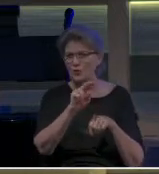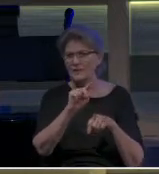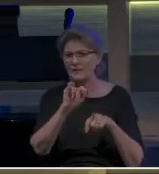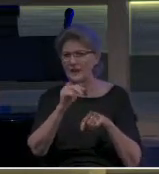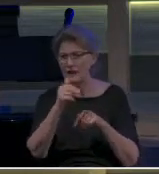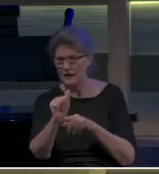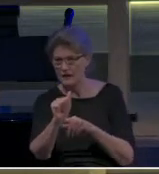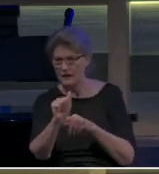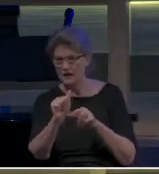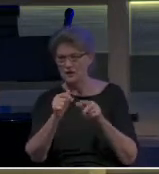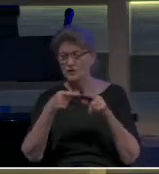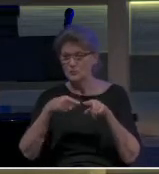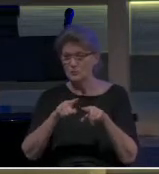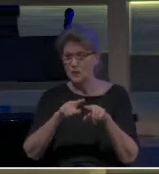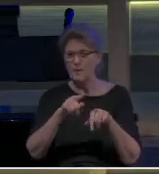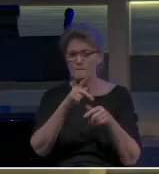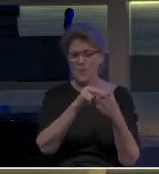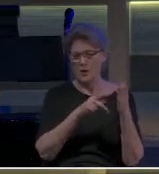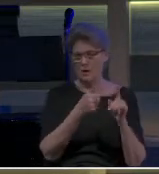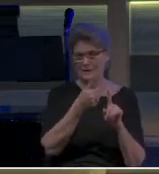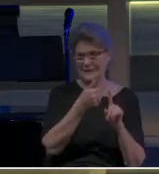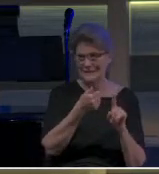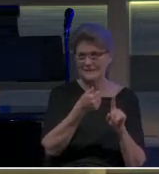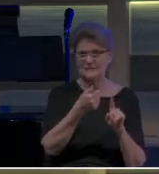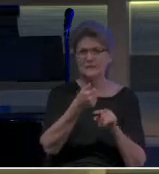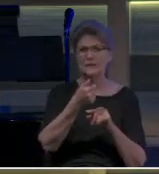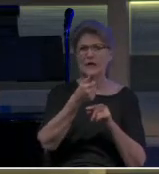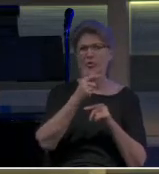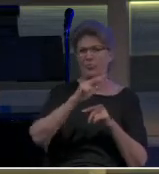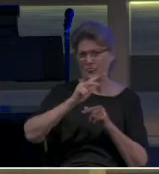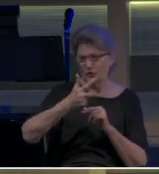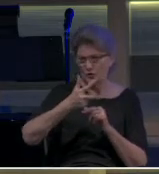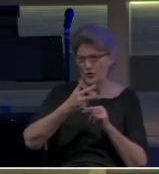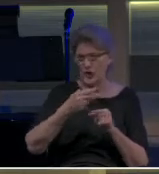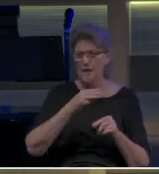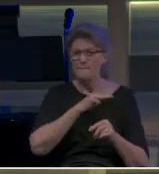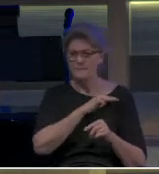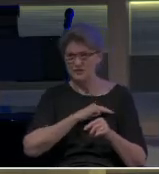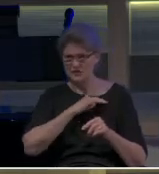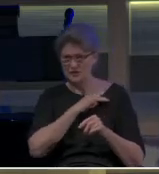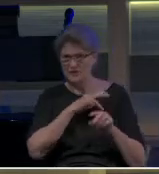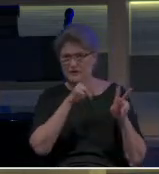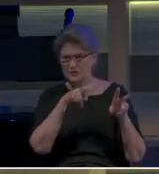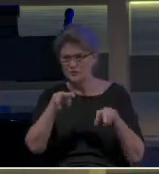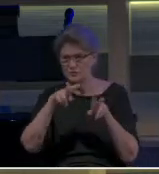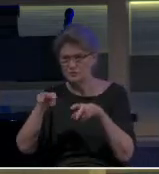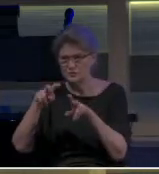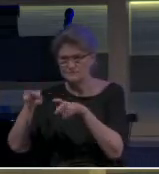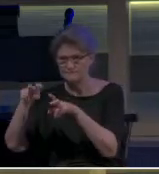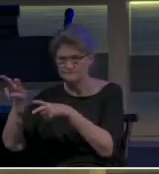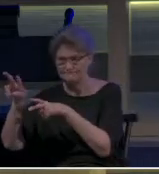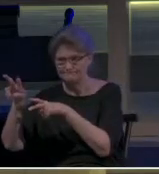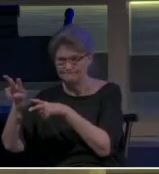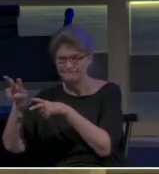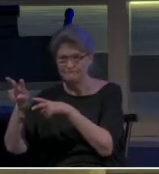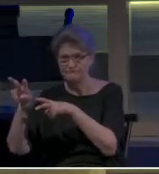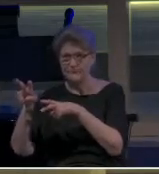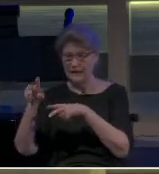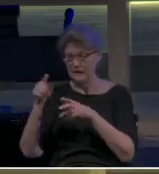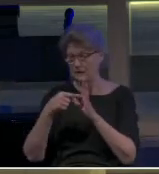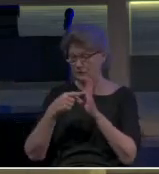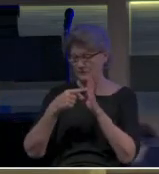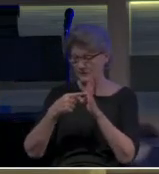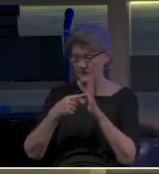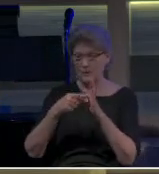All right? So this, again, is later in Paul's career. And he was Paul's special representative to the believing community in